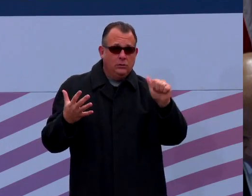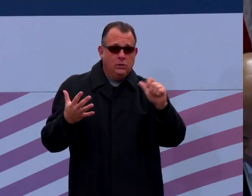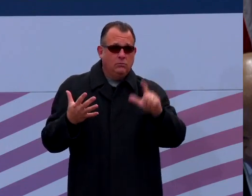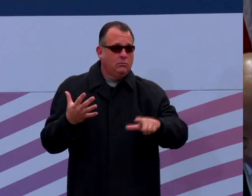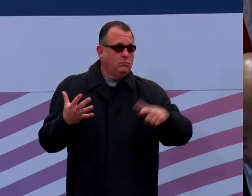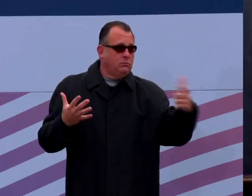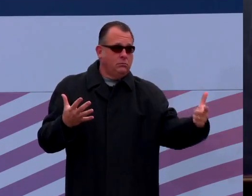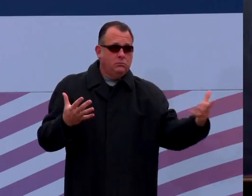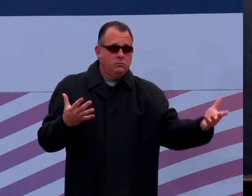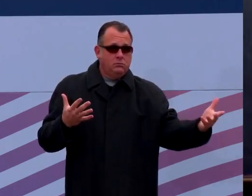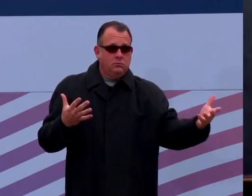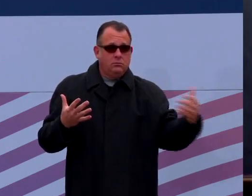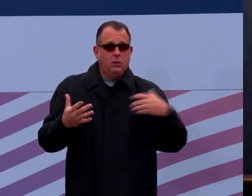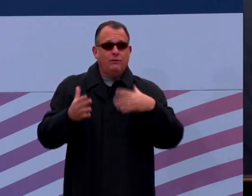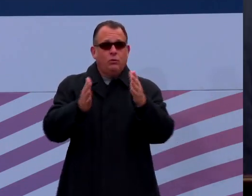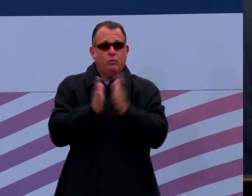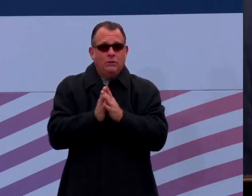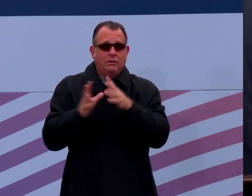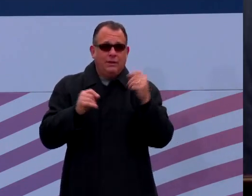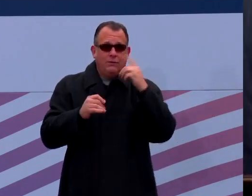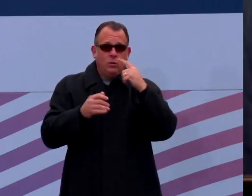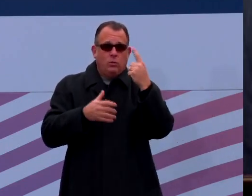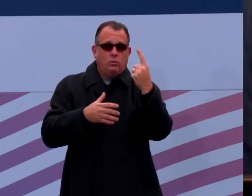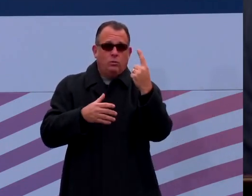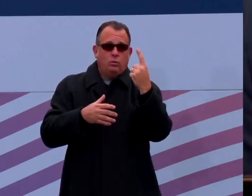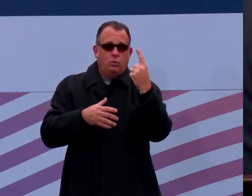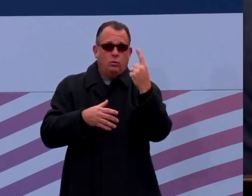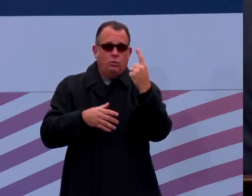legislative leave for Senator Anthony Williams. Thank you.